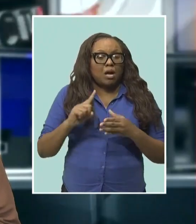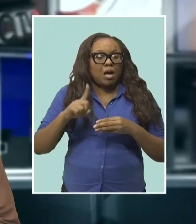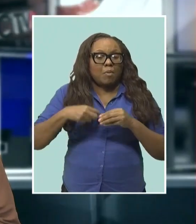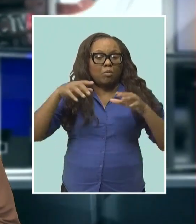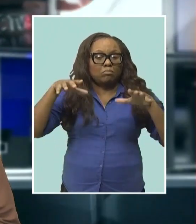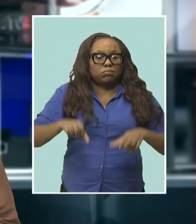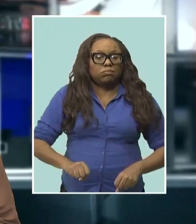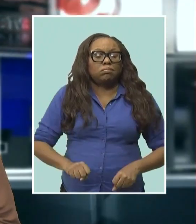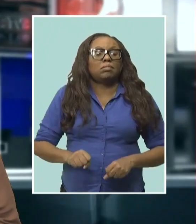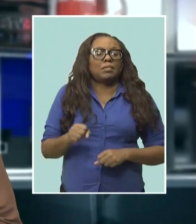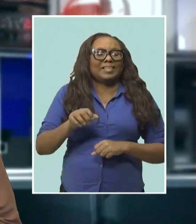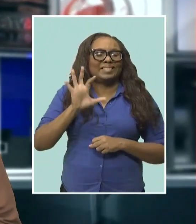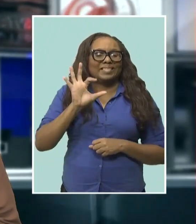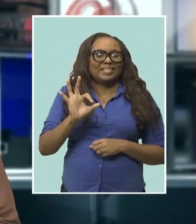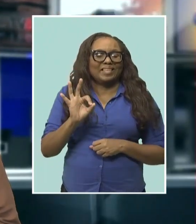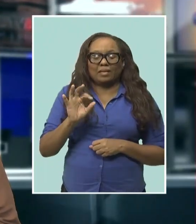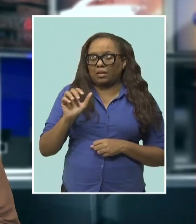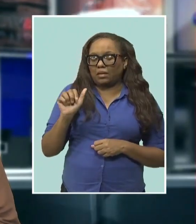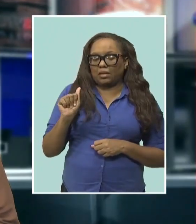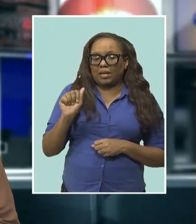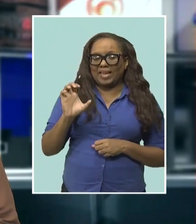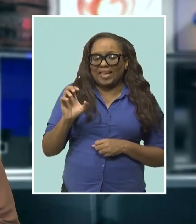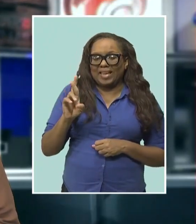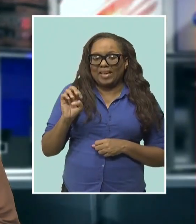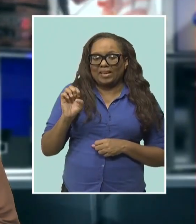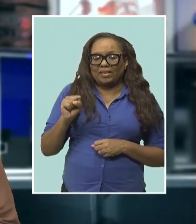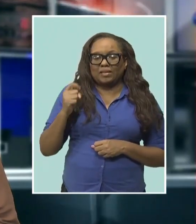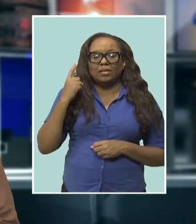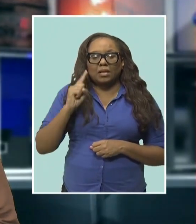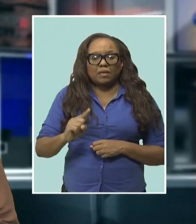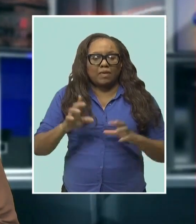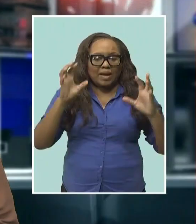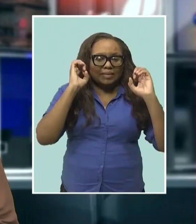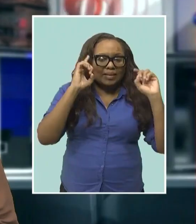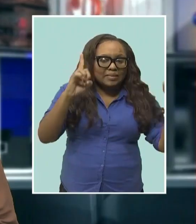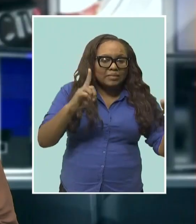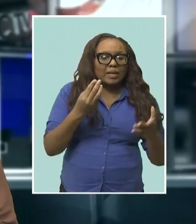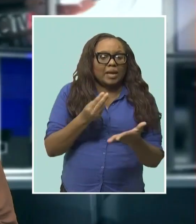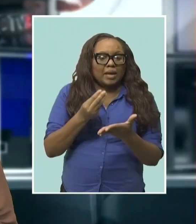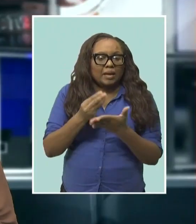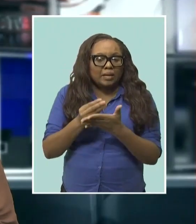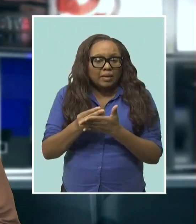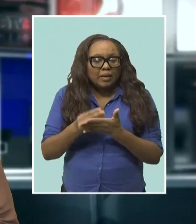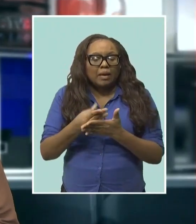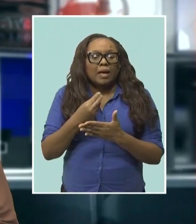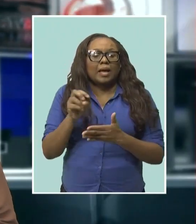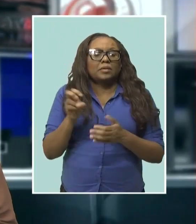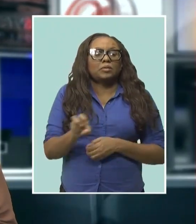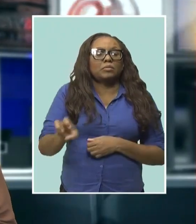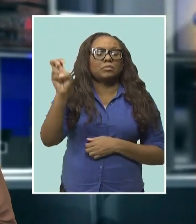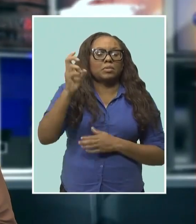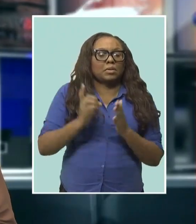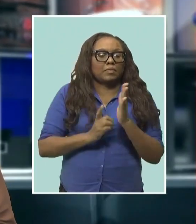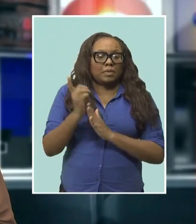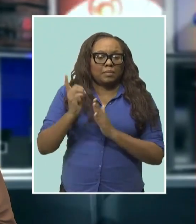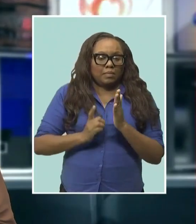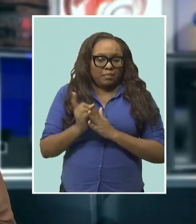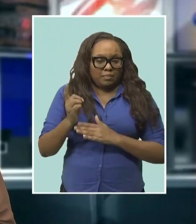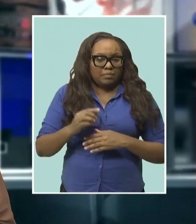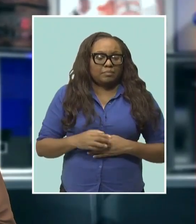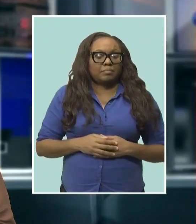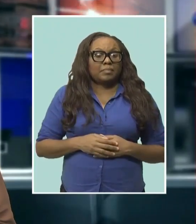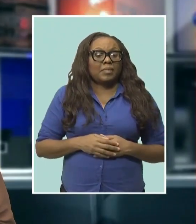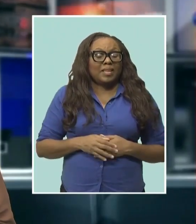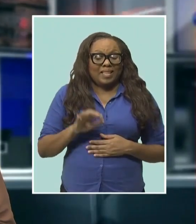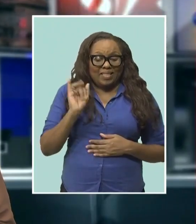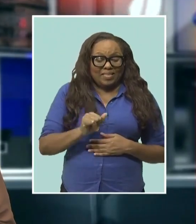Plantation in St. Lucie for the public purpose of education, economic and tourism development. The land being acquired will add another